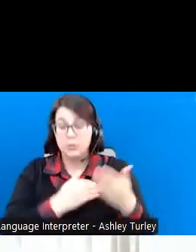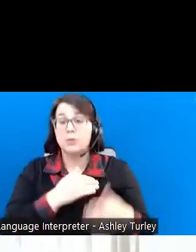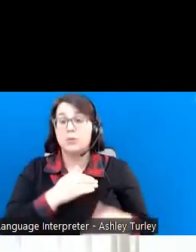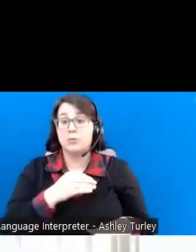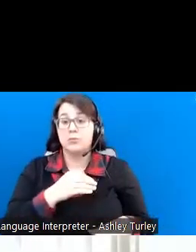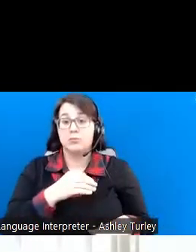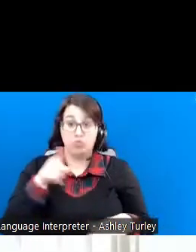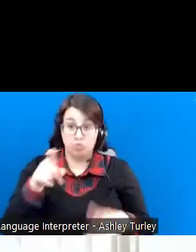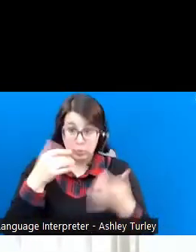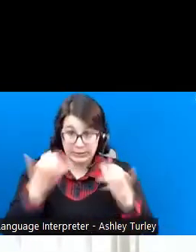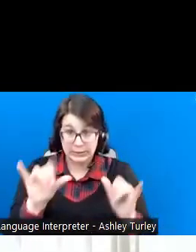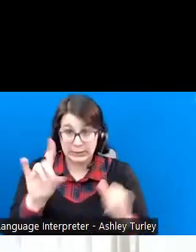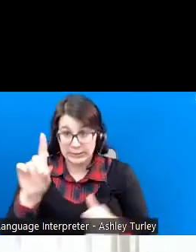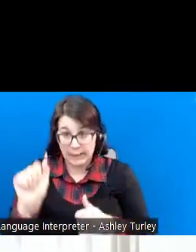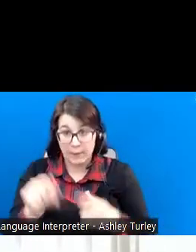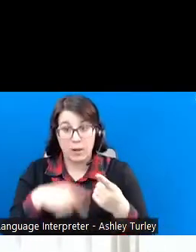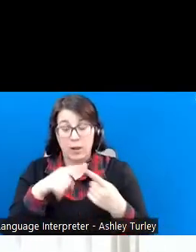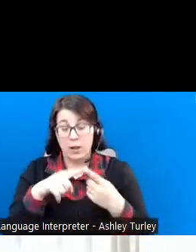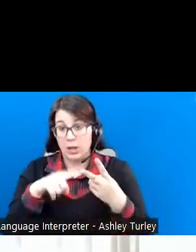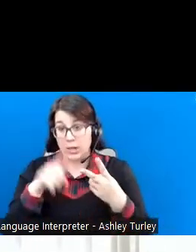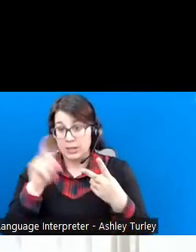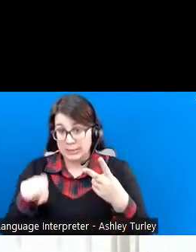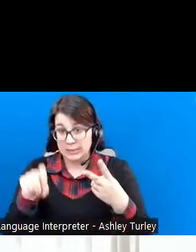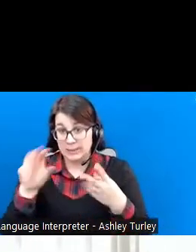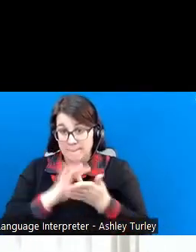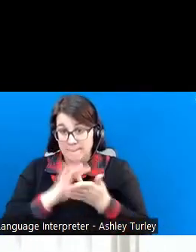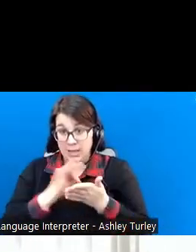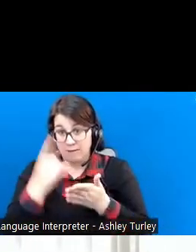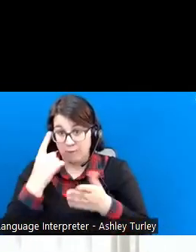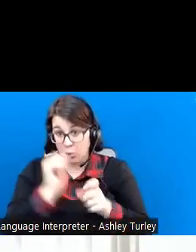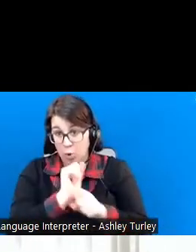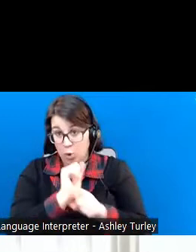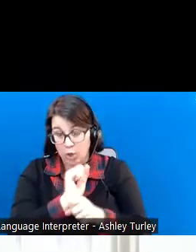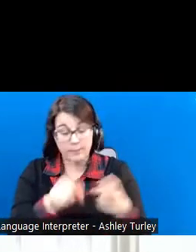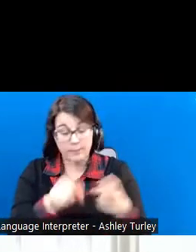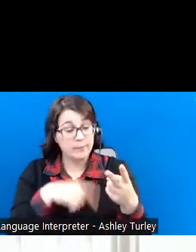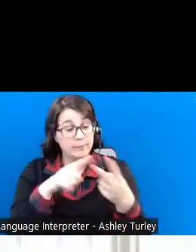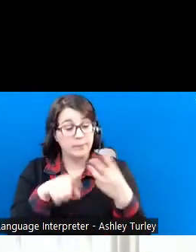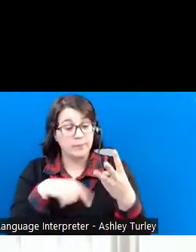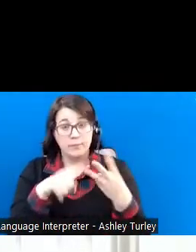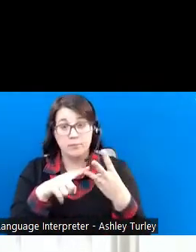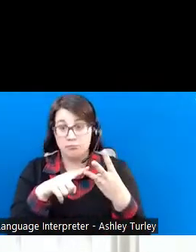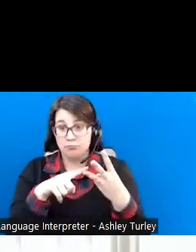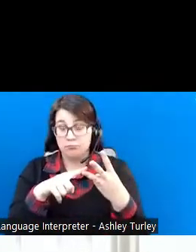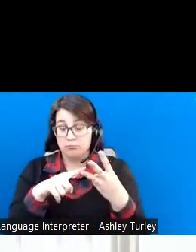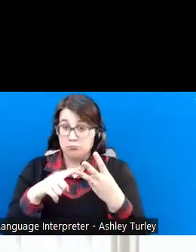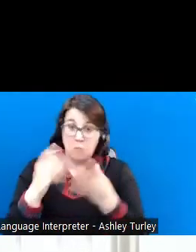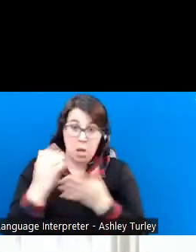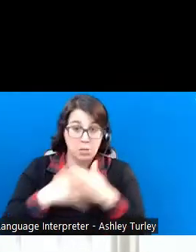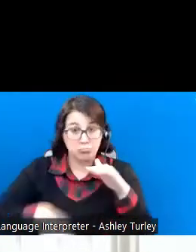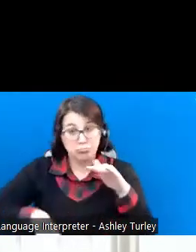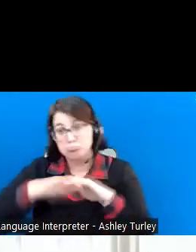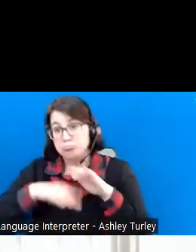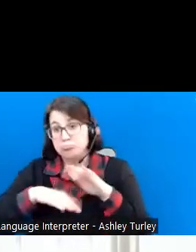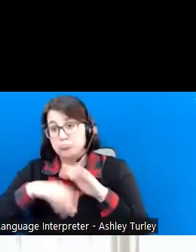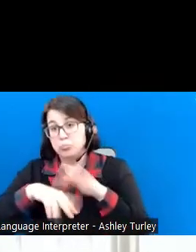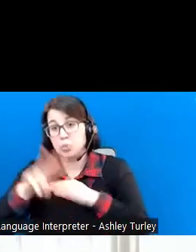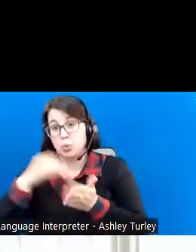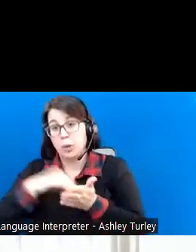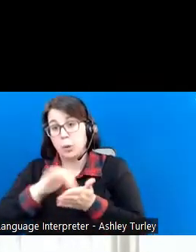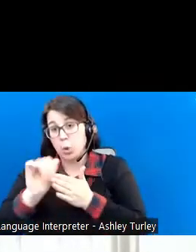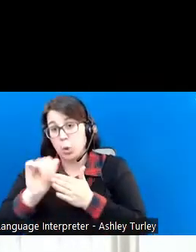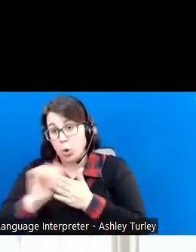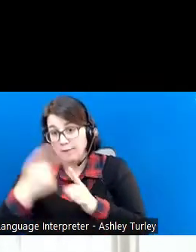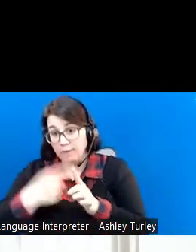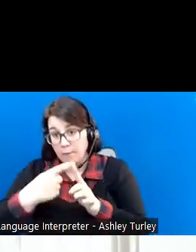disabled, need Medicaid to work, meet your asset and resource limit of $2,000 a month,